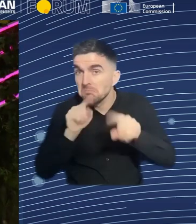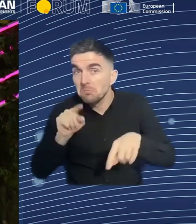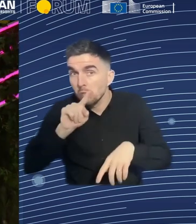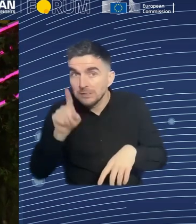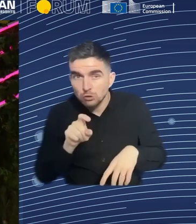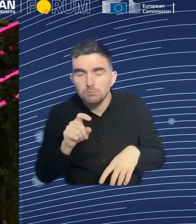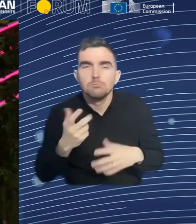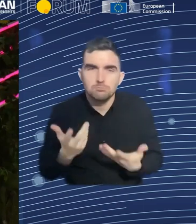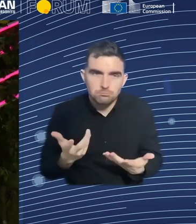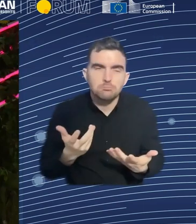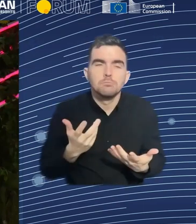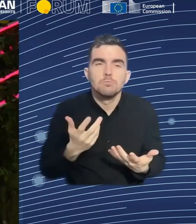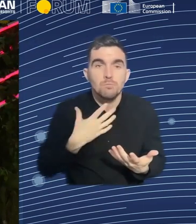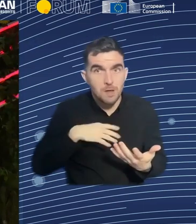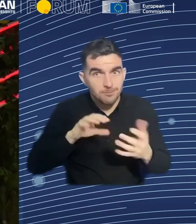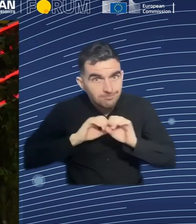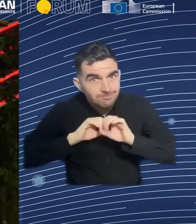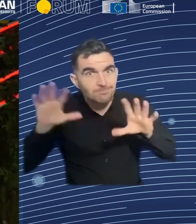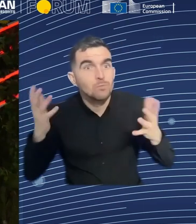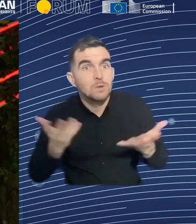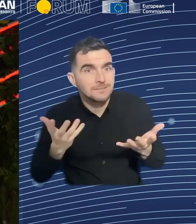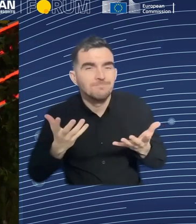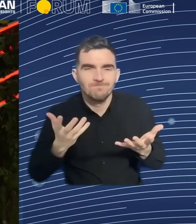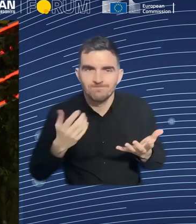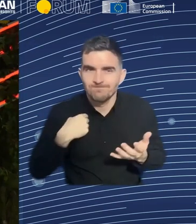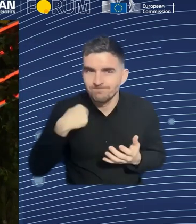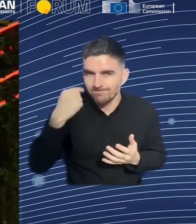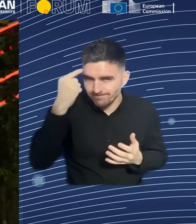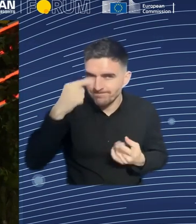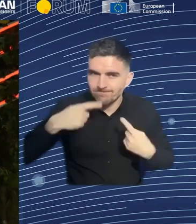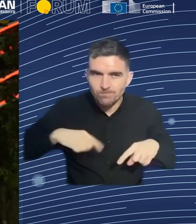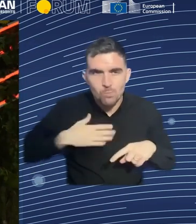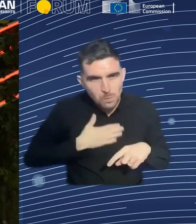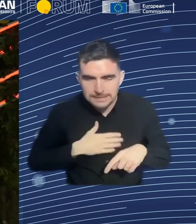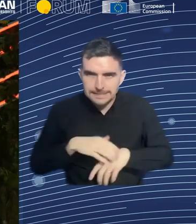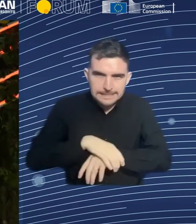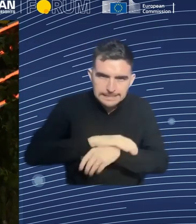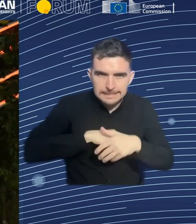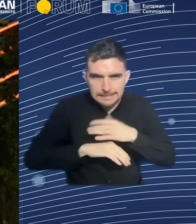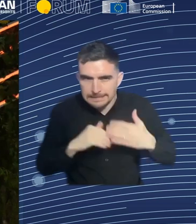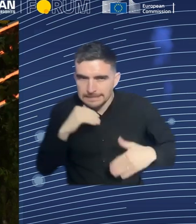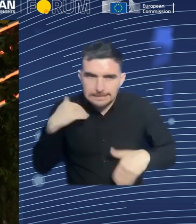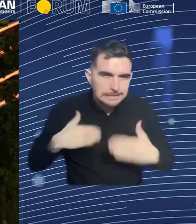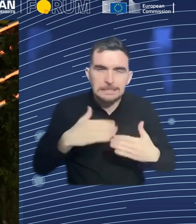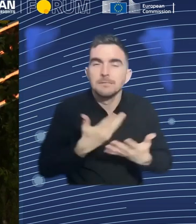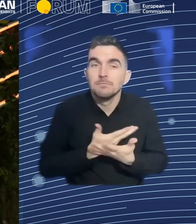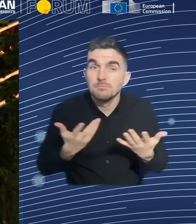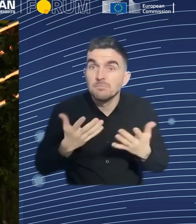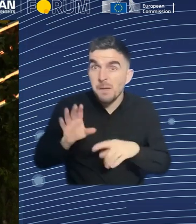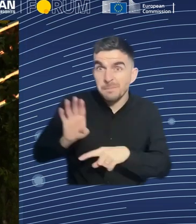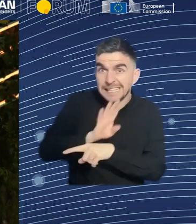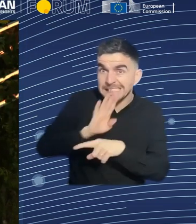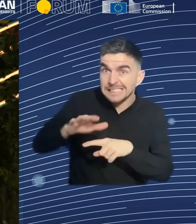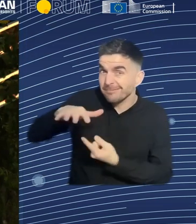business community is very clear that we can't just recruit